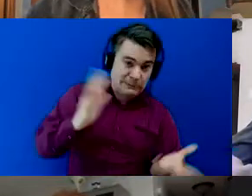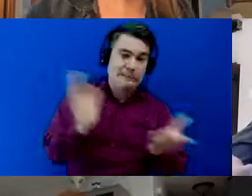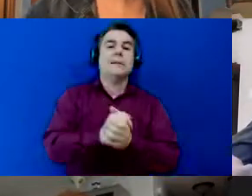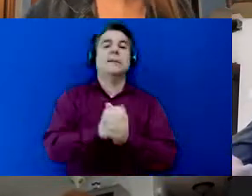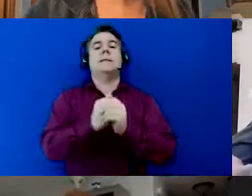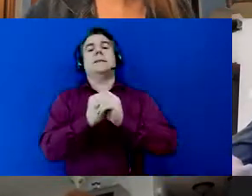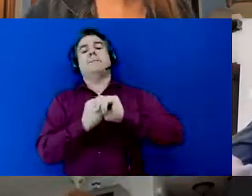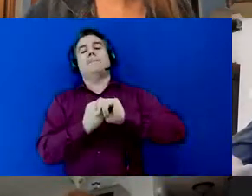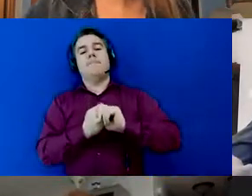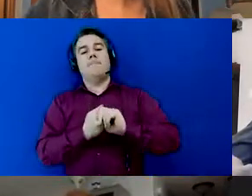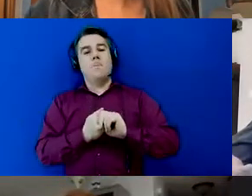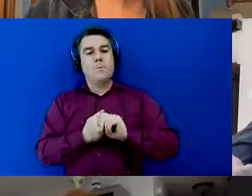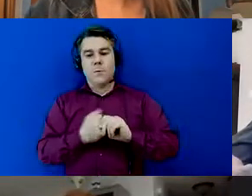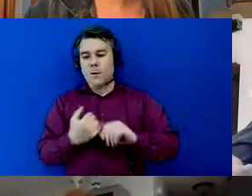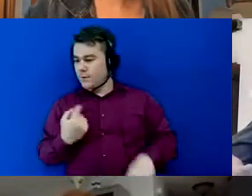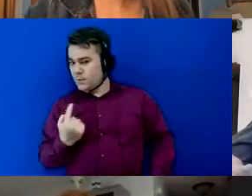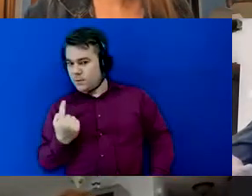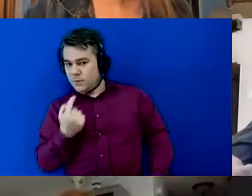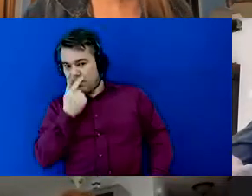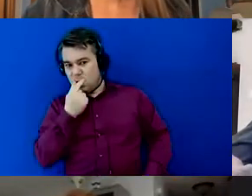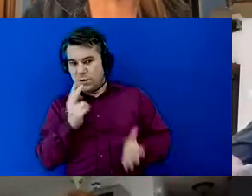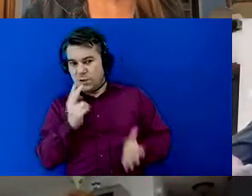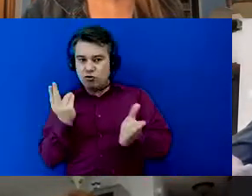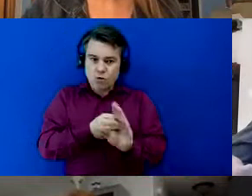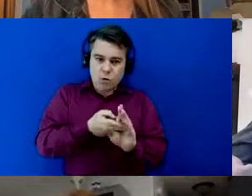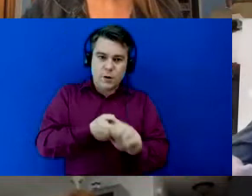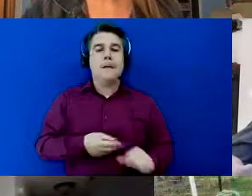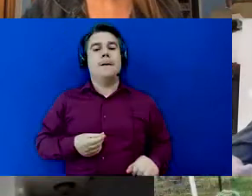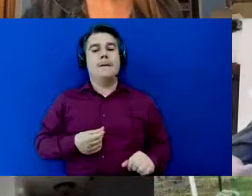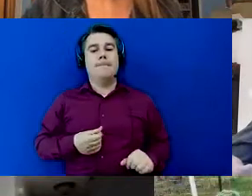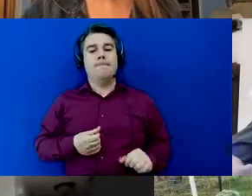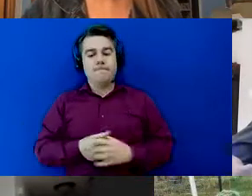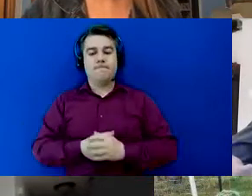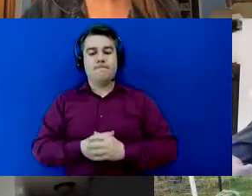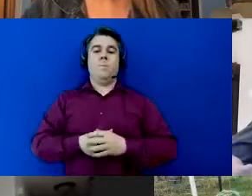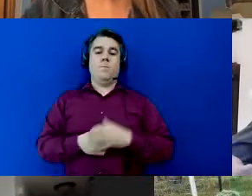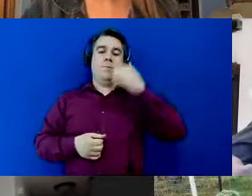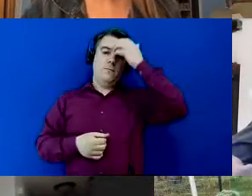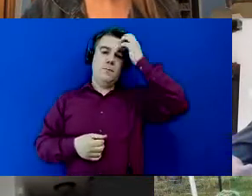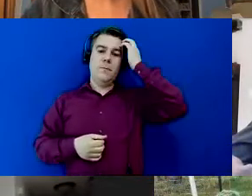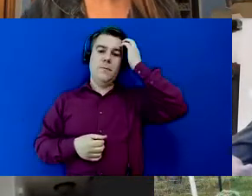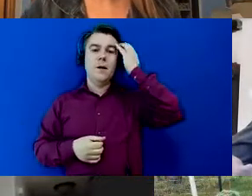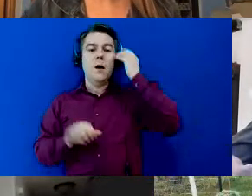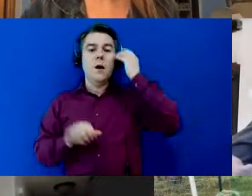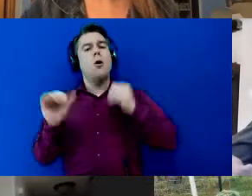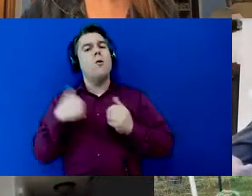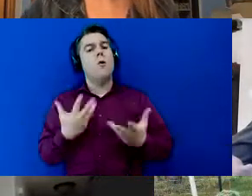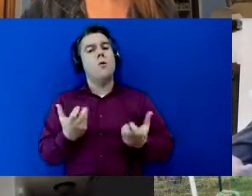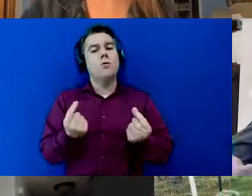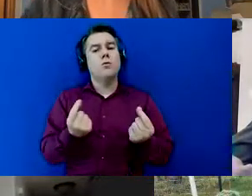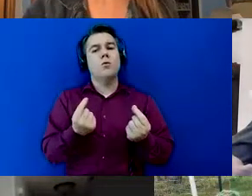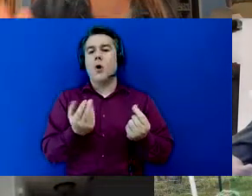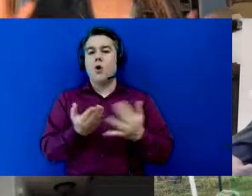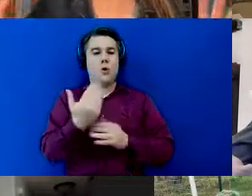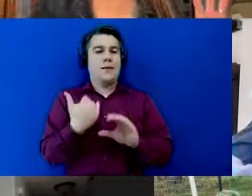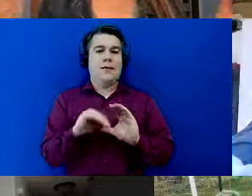oh we got somebody signing in and the other thing I want to do is I just wanted to go through our email this email